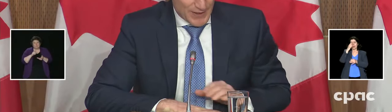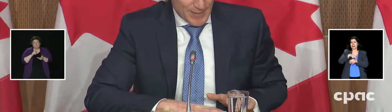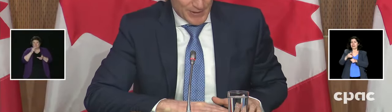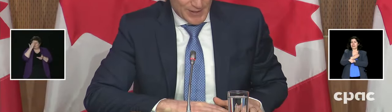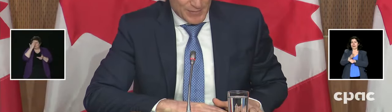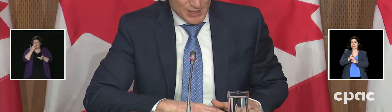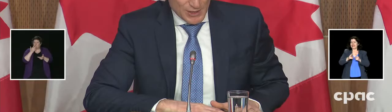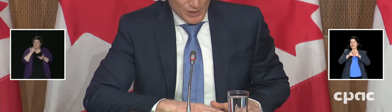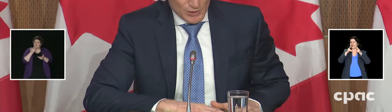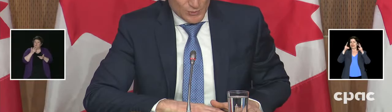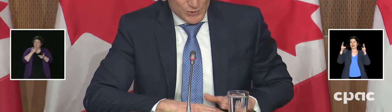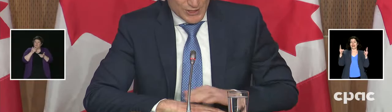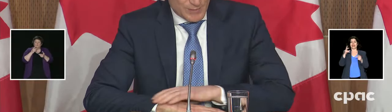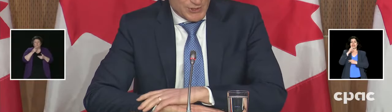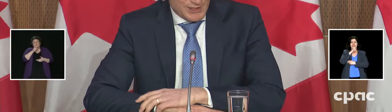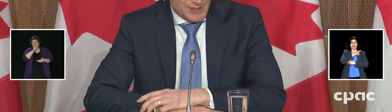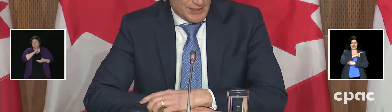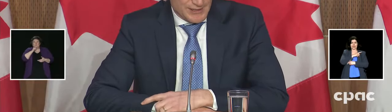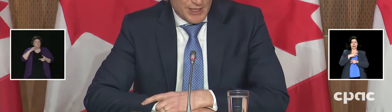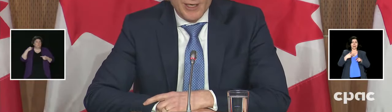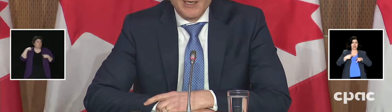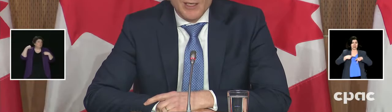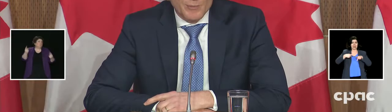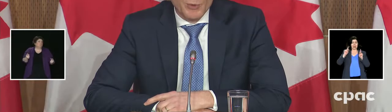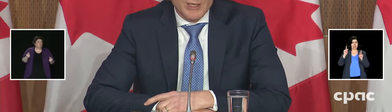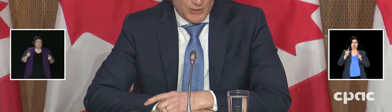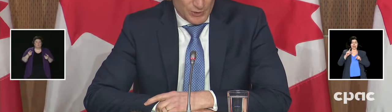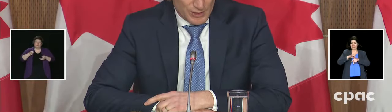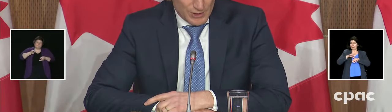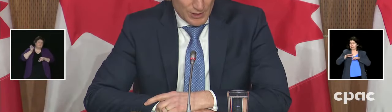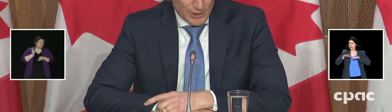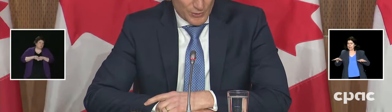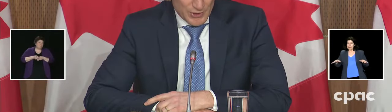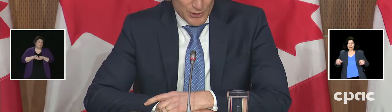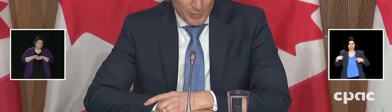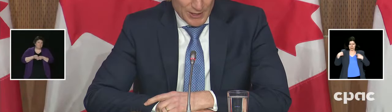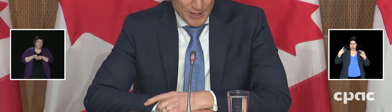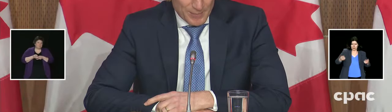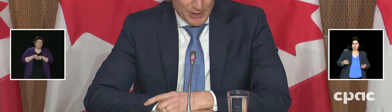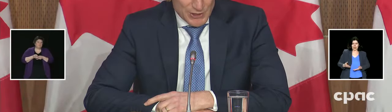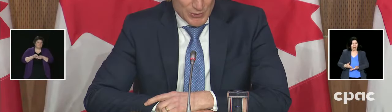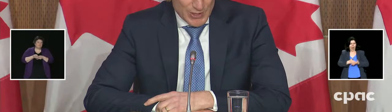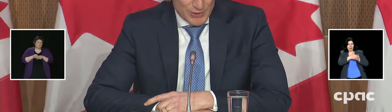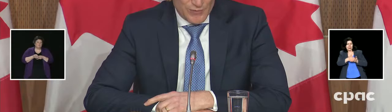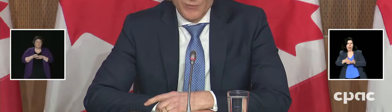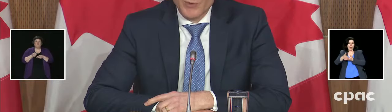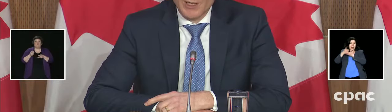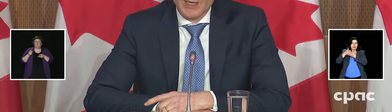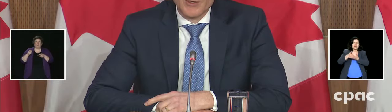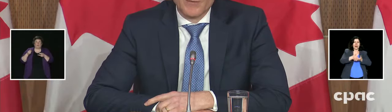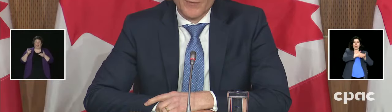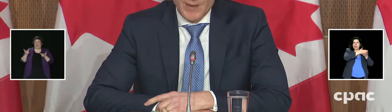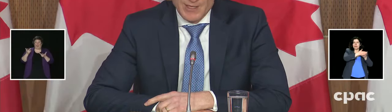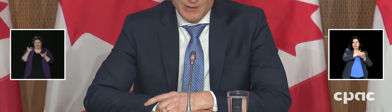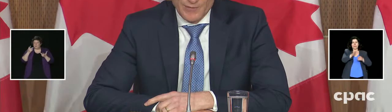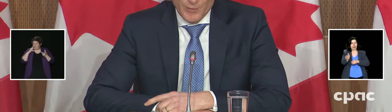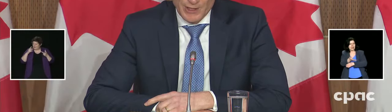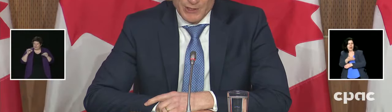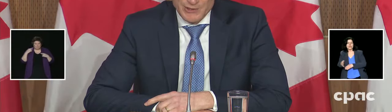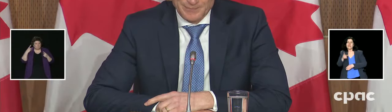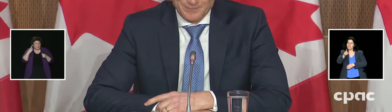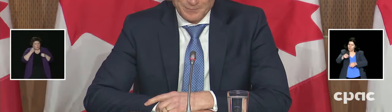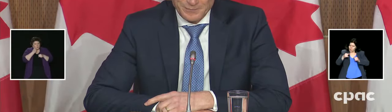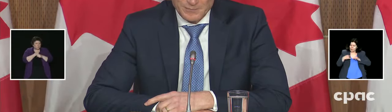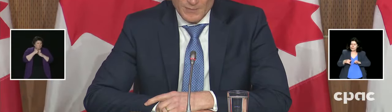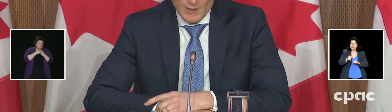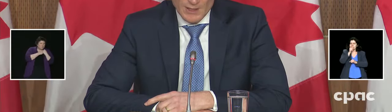and during the pandemic, we've been out there for other. So, to take care of you and your family, of your